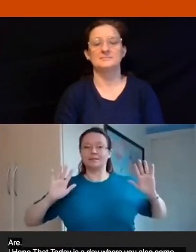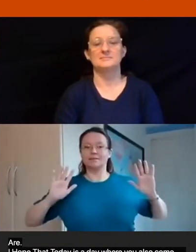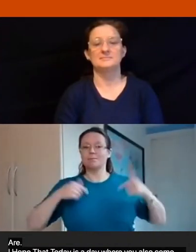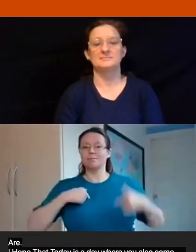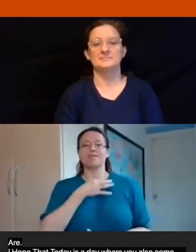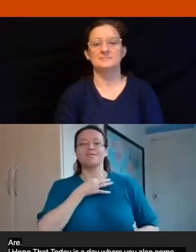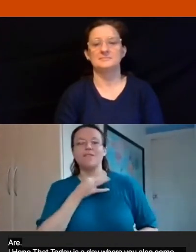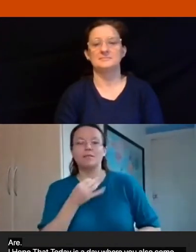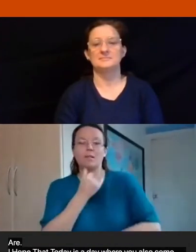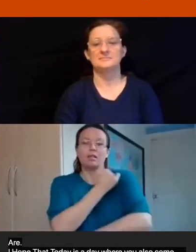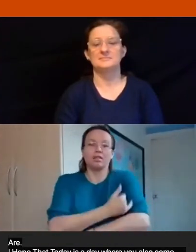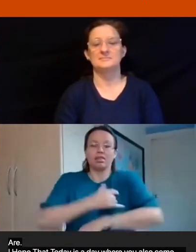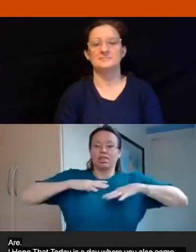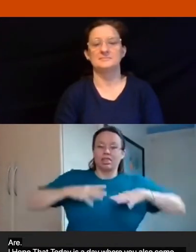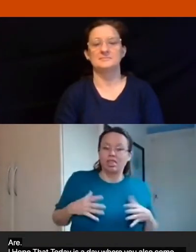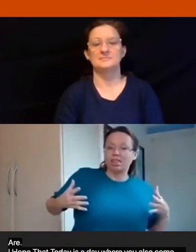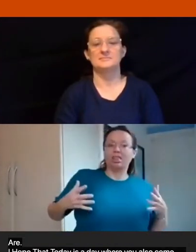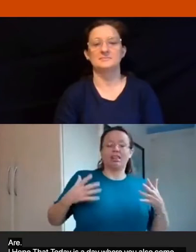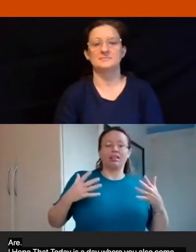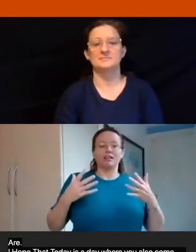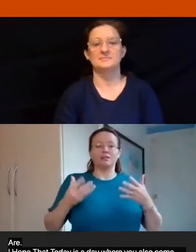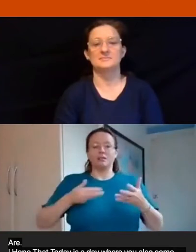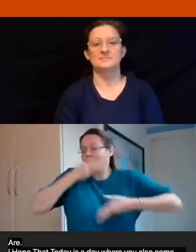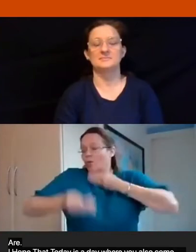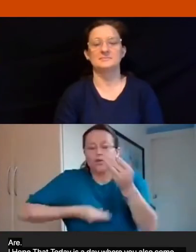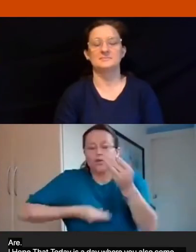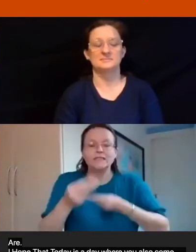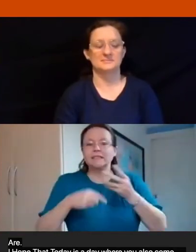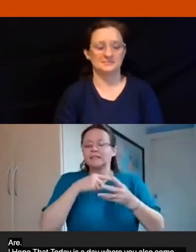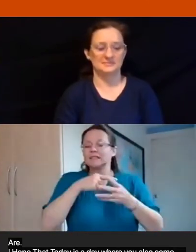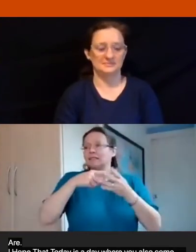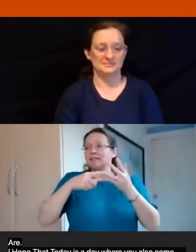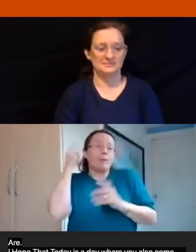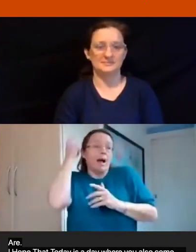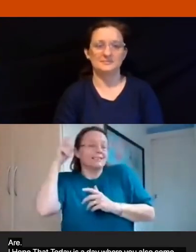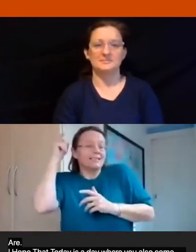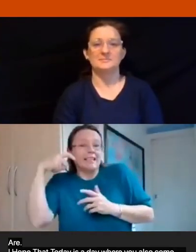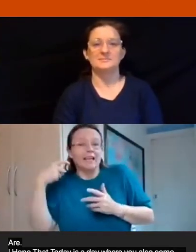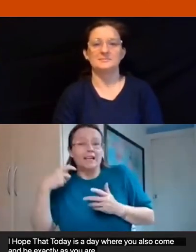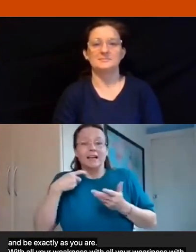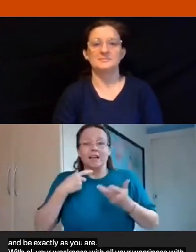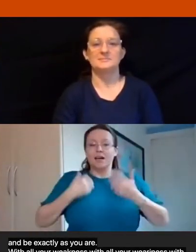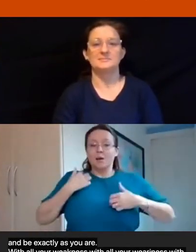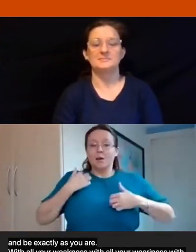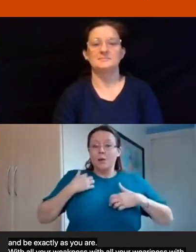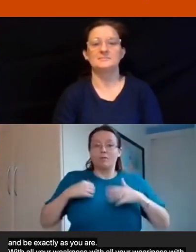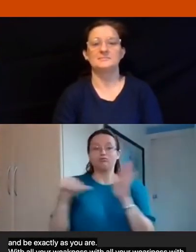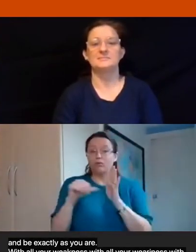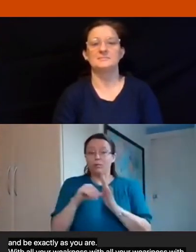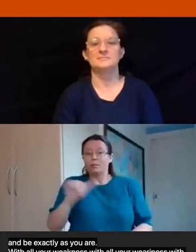with all your weariness with all your stories with all your ideas with all your problems